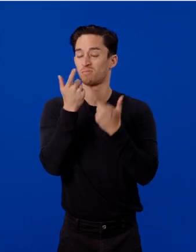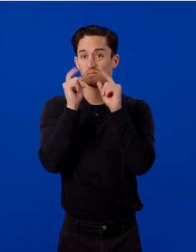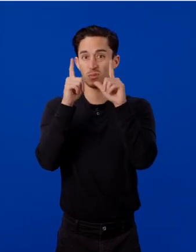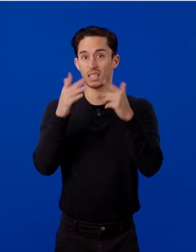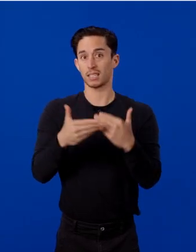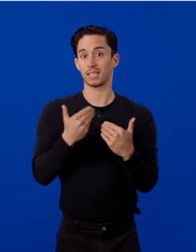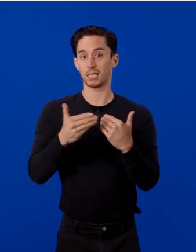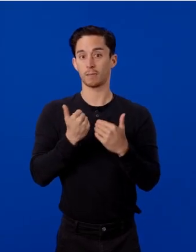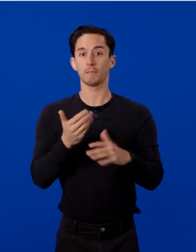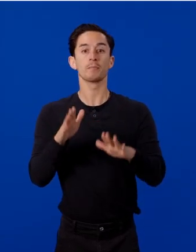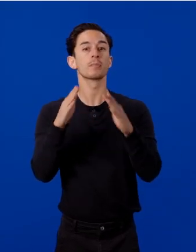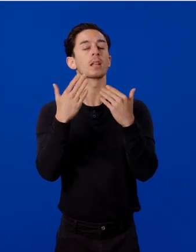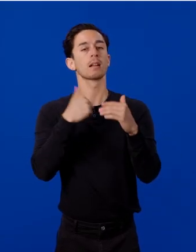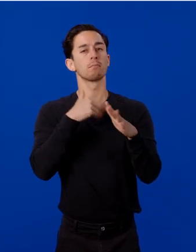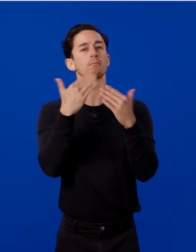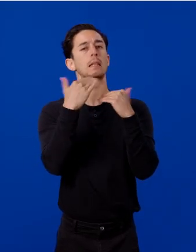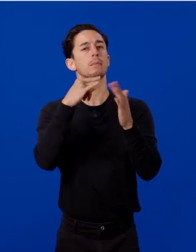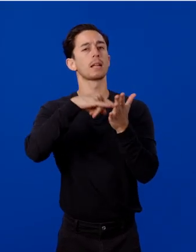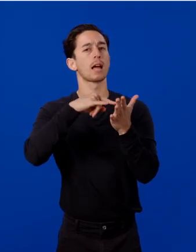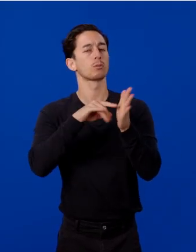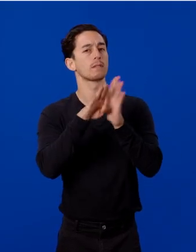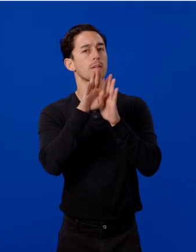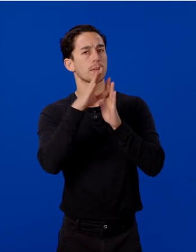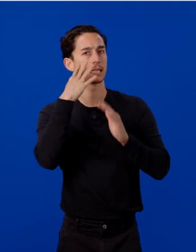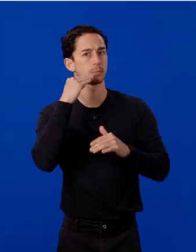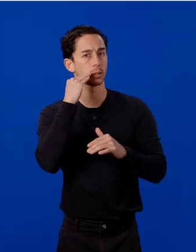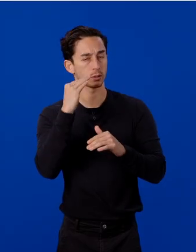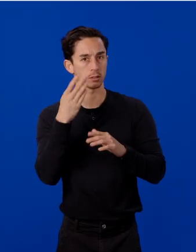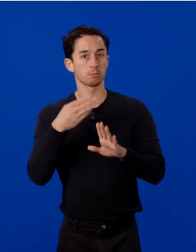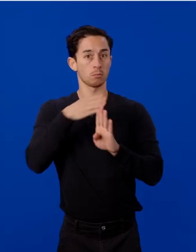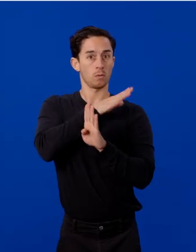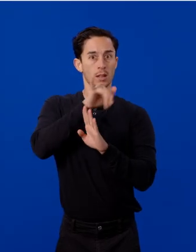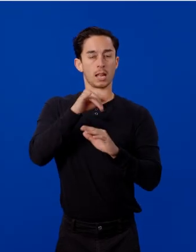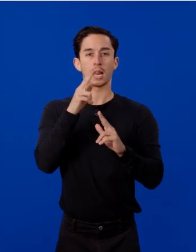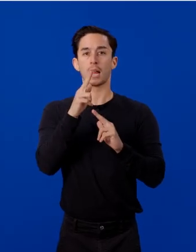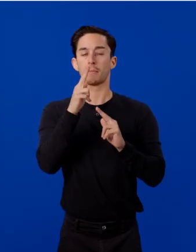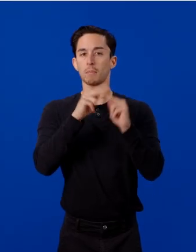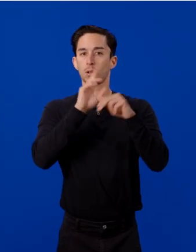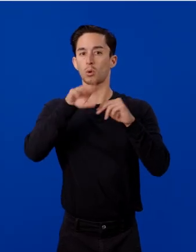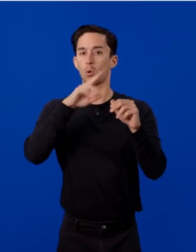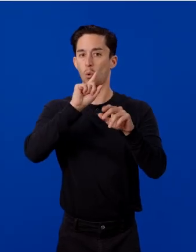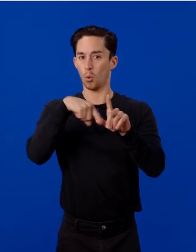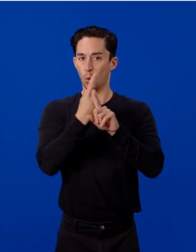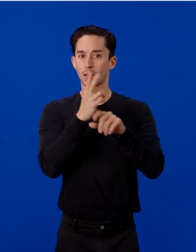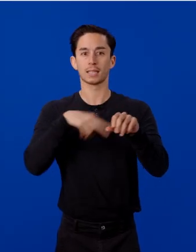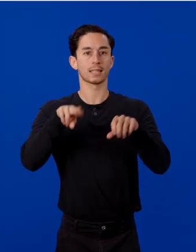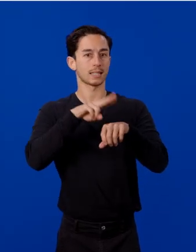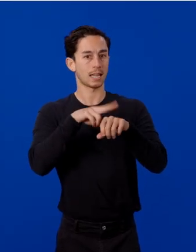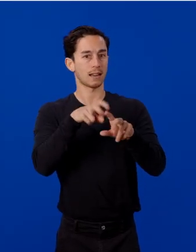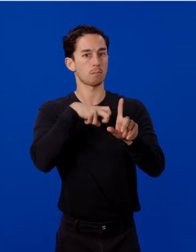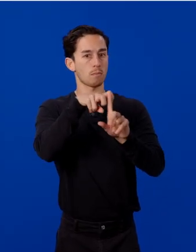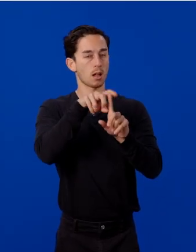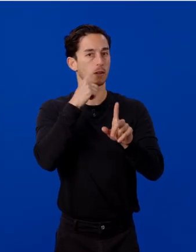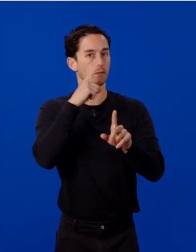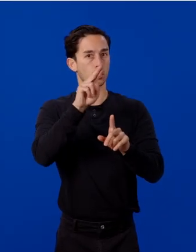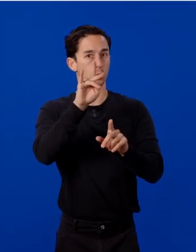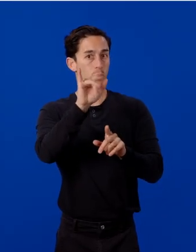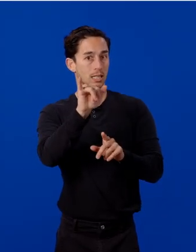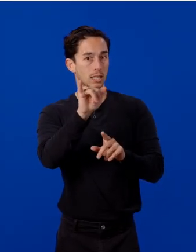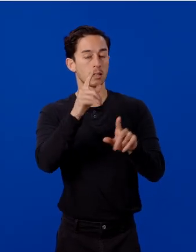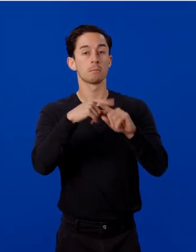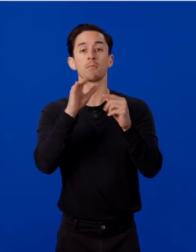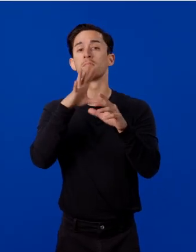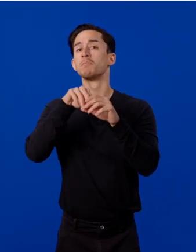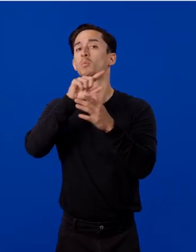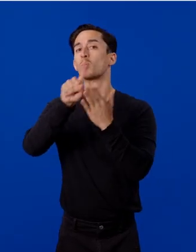I have limited Android development experience, and before, I only built native Android plugins for Unity. But within one hour of